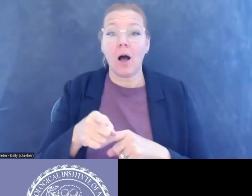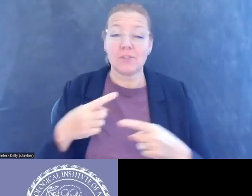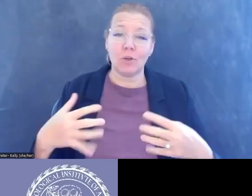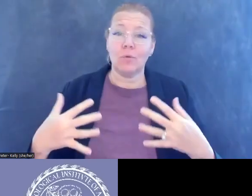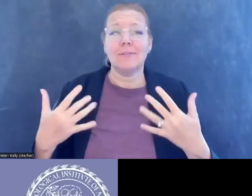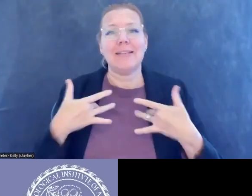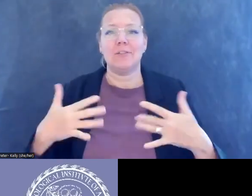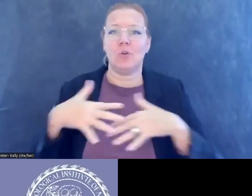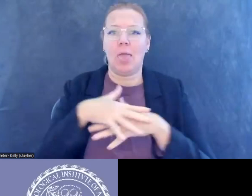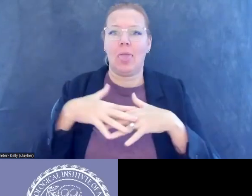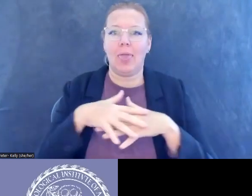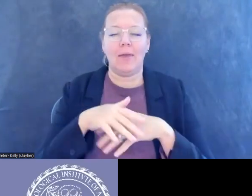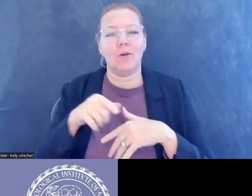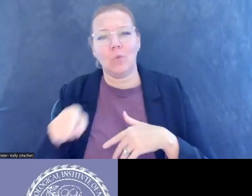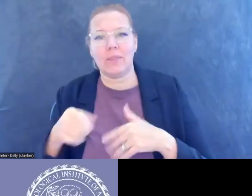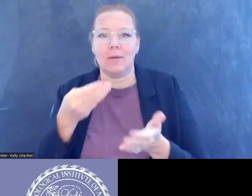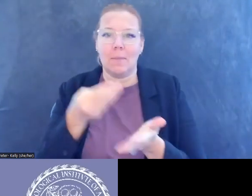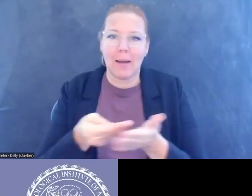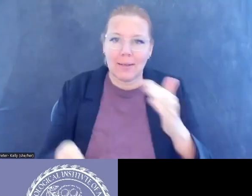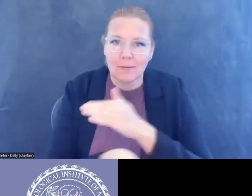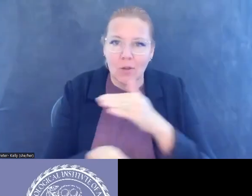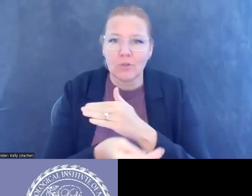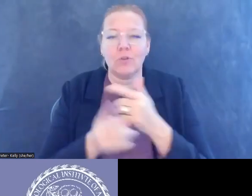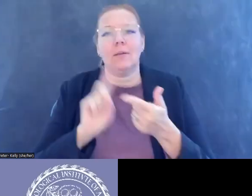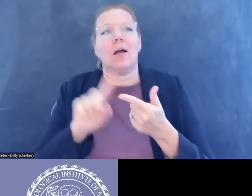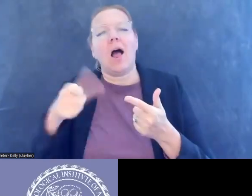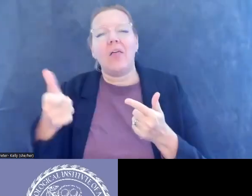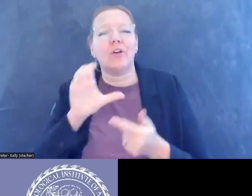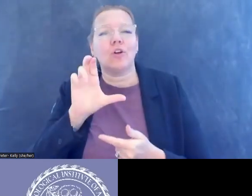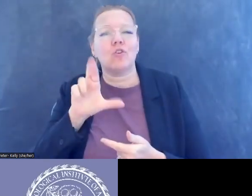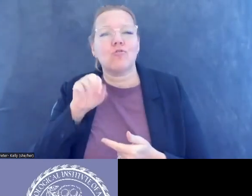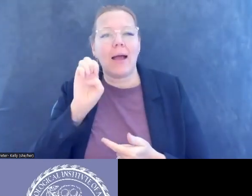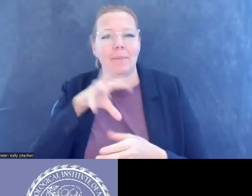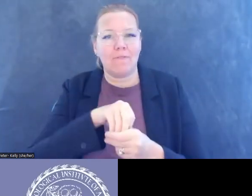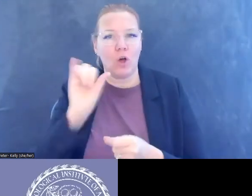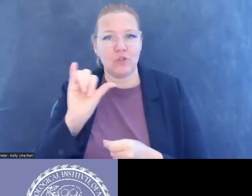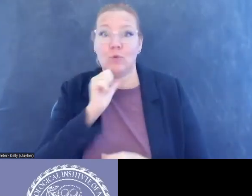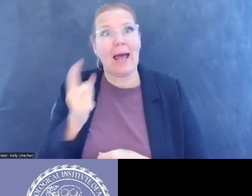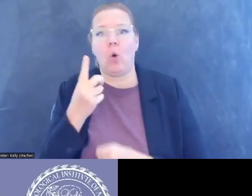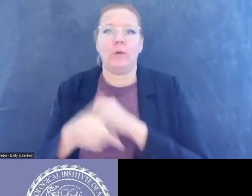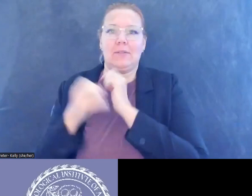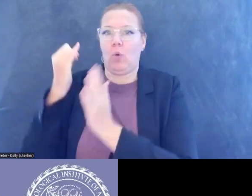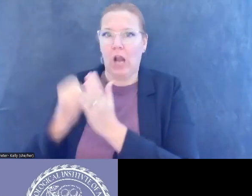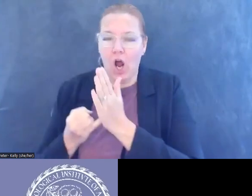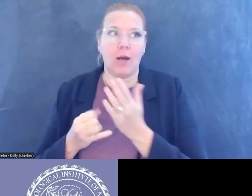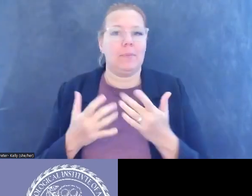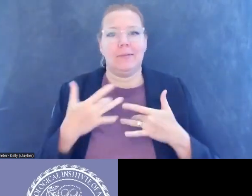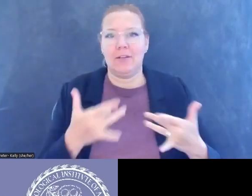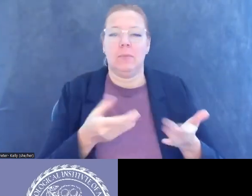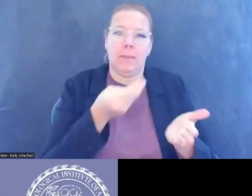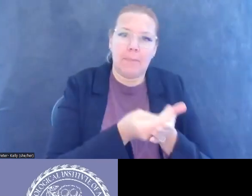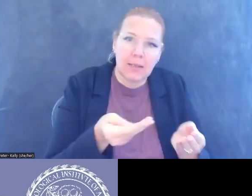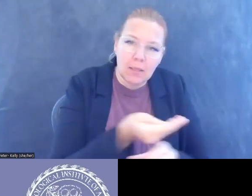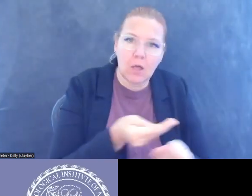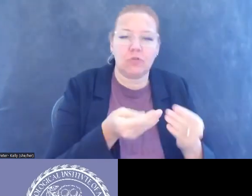money laundering, tax evasion, things like that, which are also very specialized expertise. So what has been interesting to see